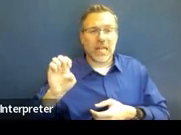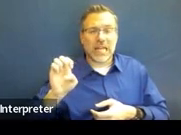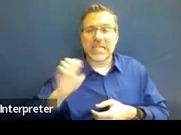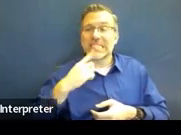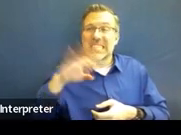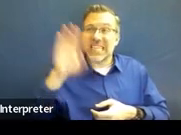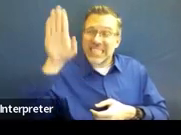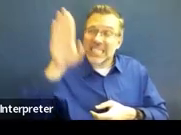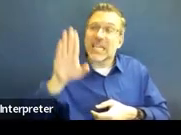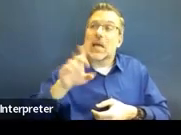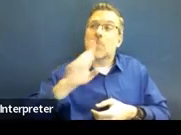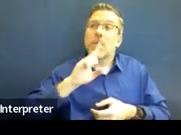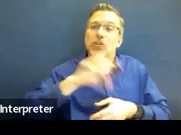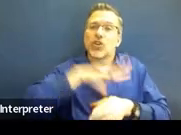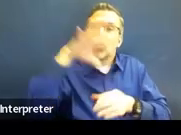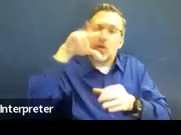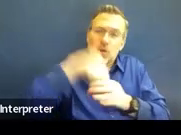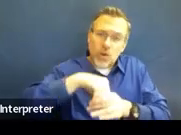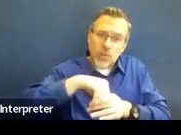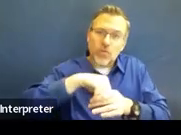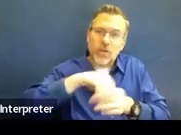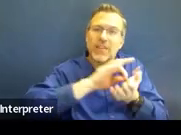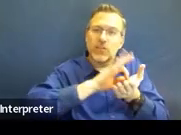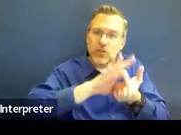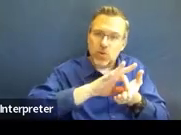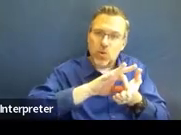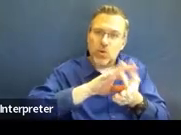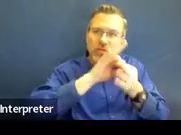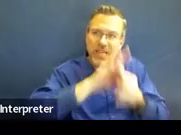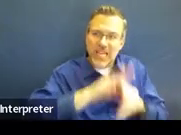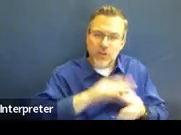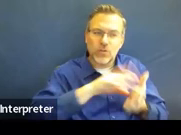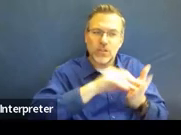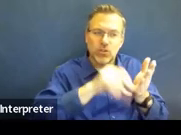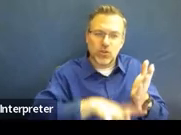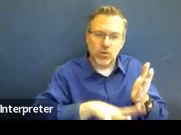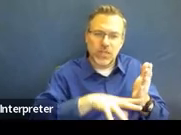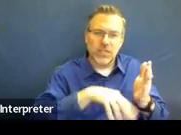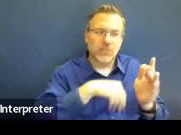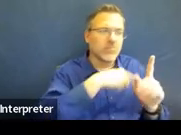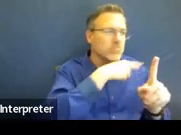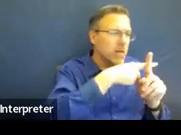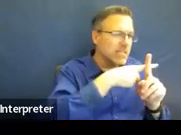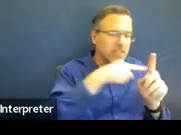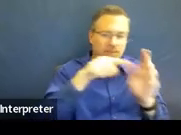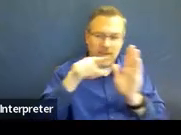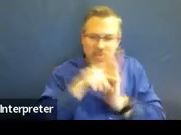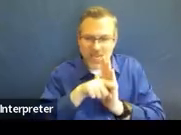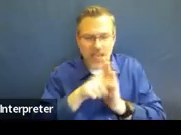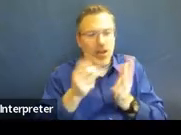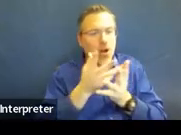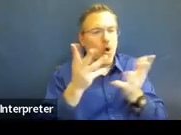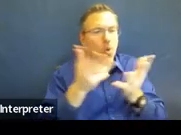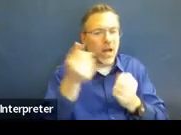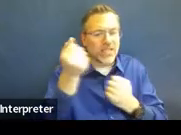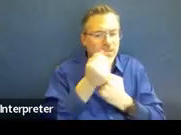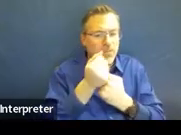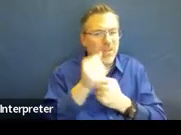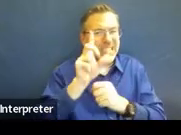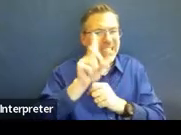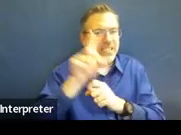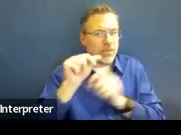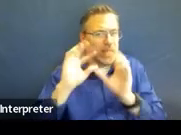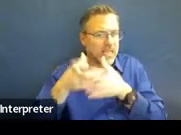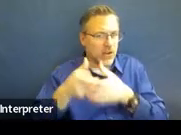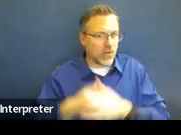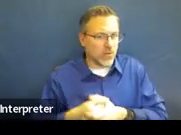the scores that support the student's strengths and weaknesses, really. What supports the disability category? That's the biggie. Okay,